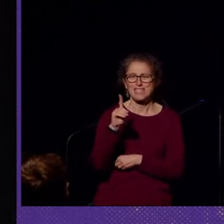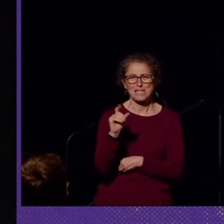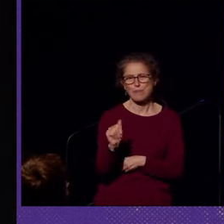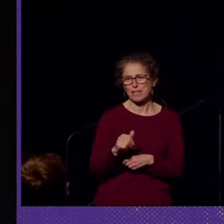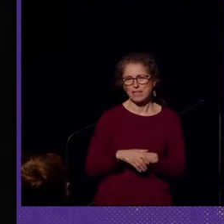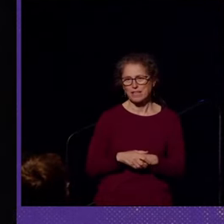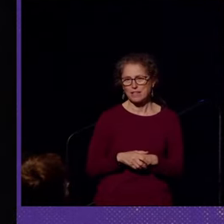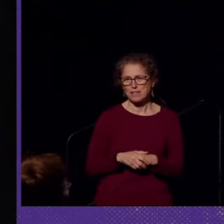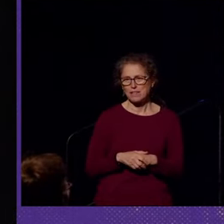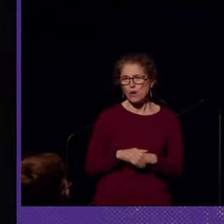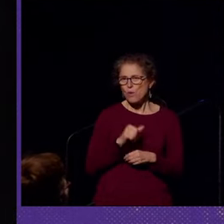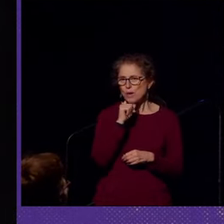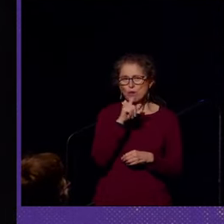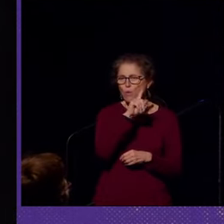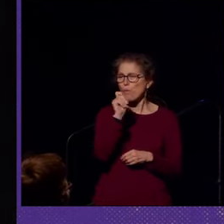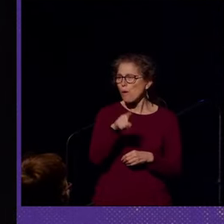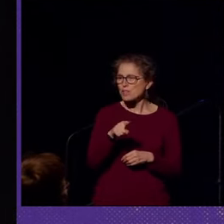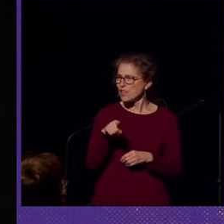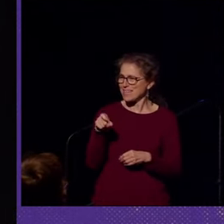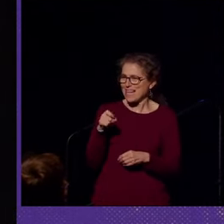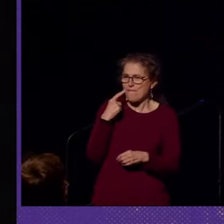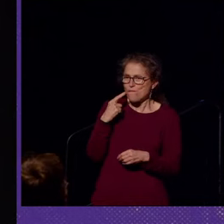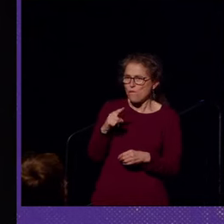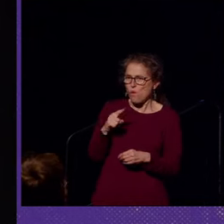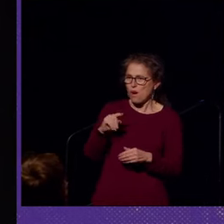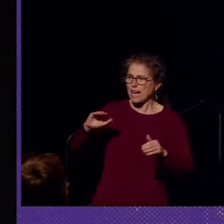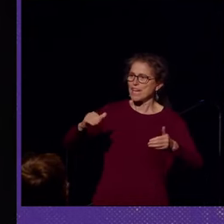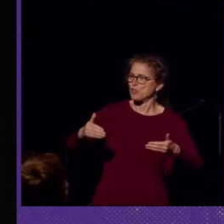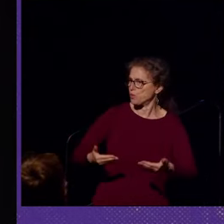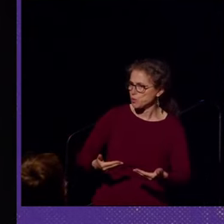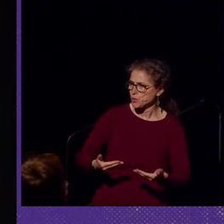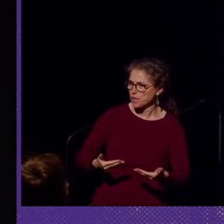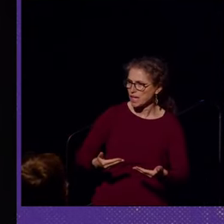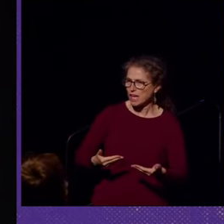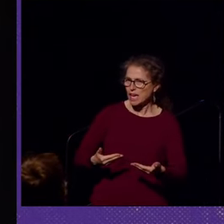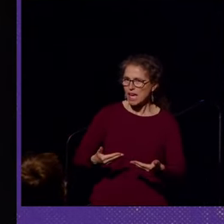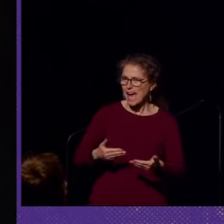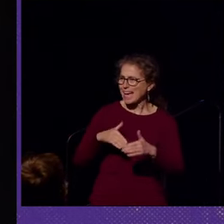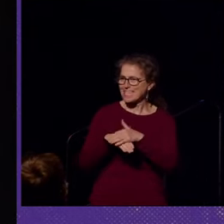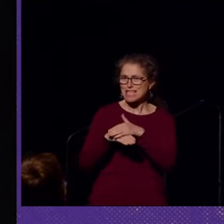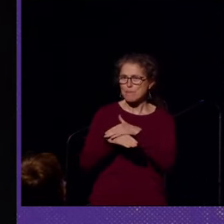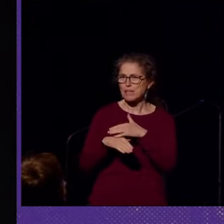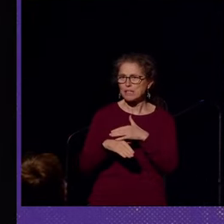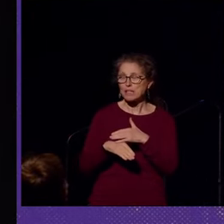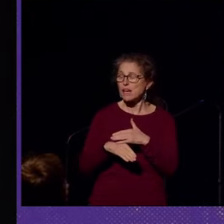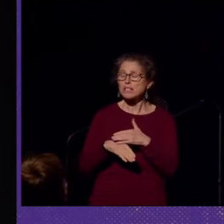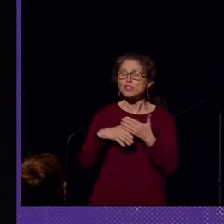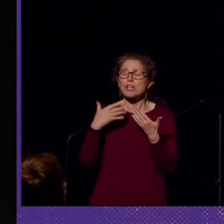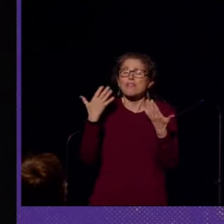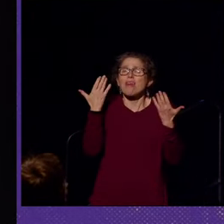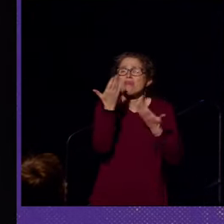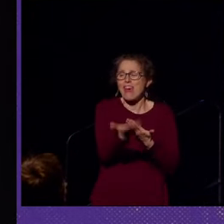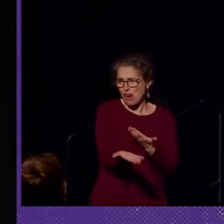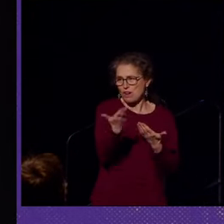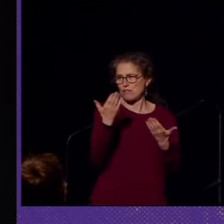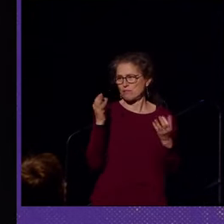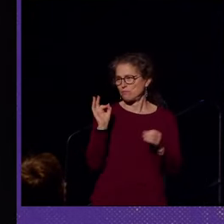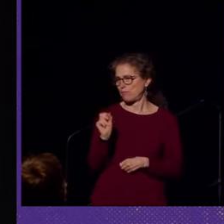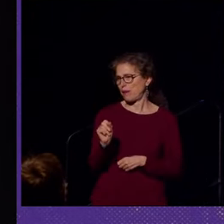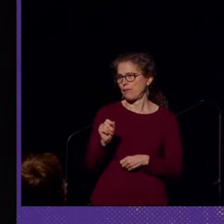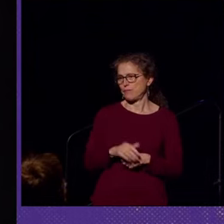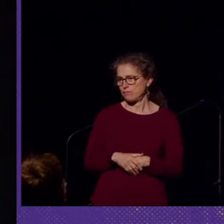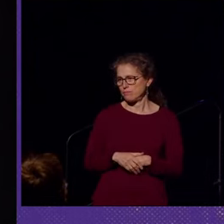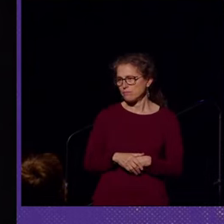or we don't question the need for introducing accessibility. It's just there. So